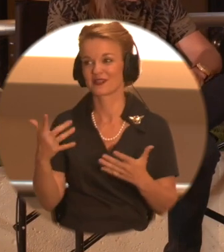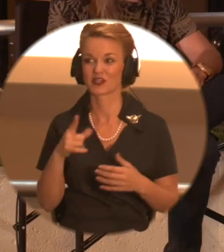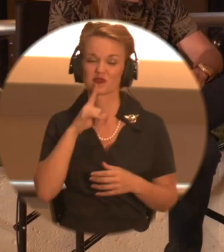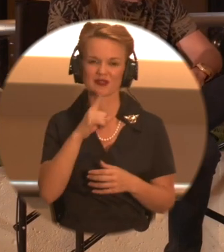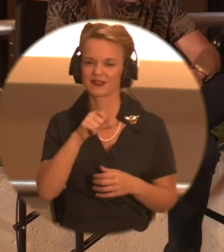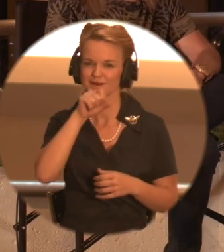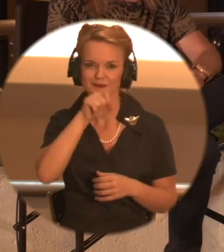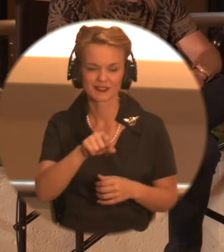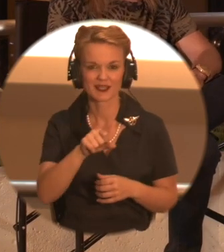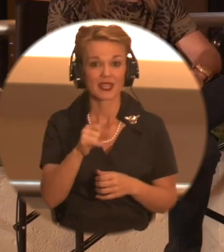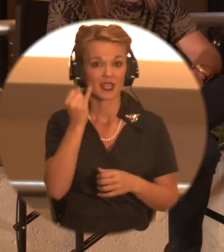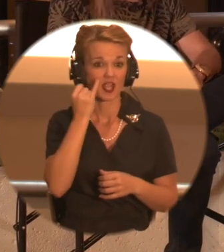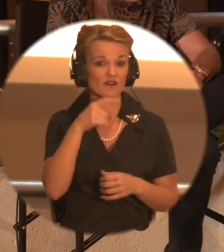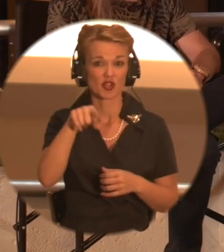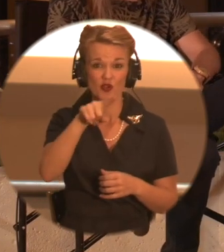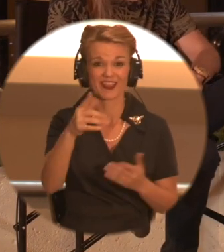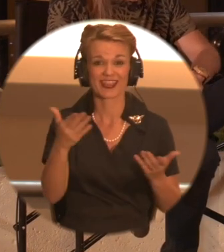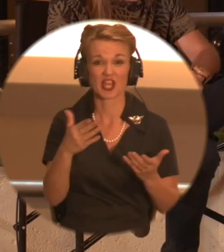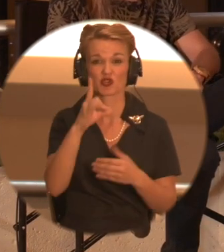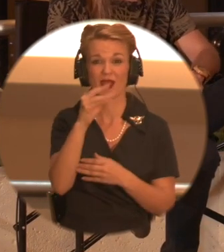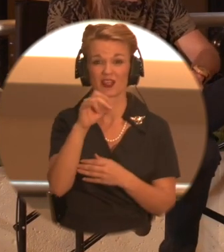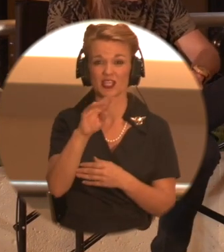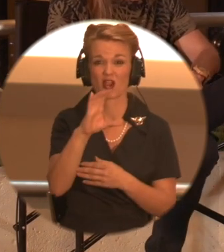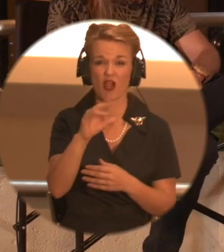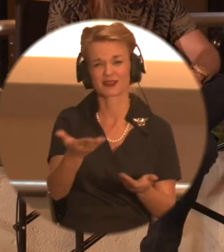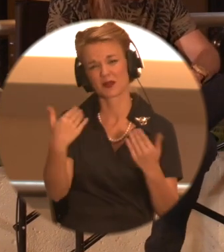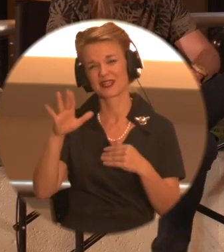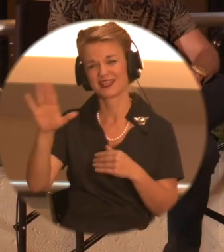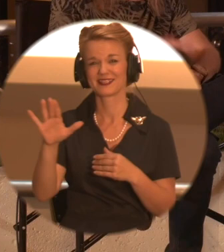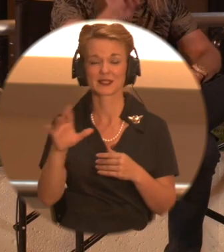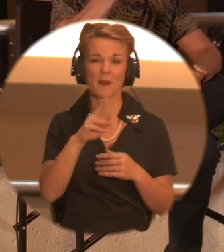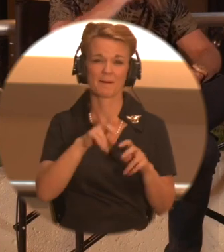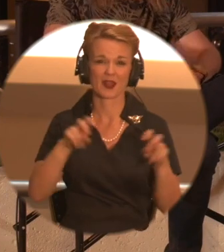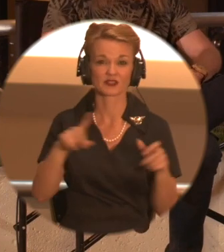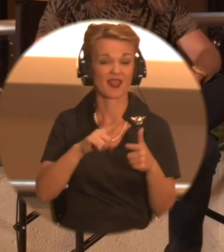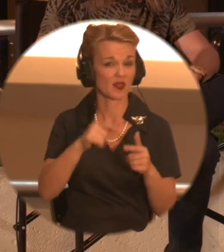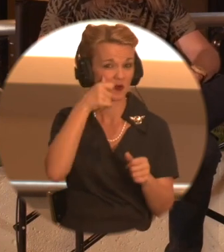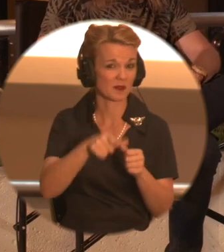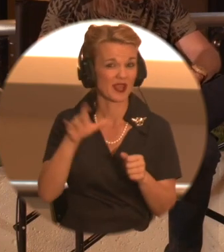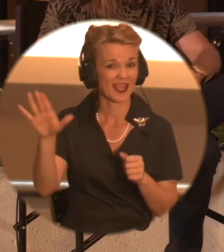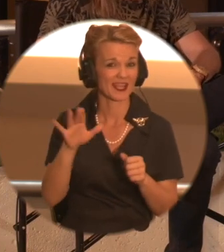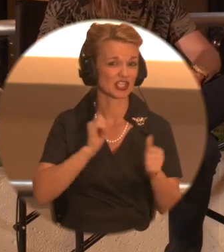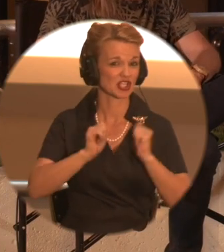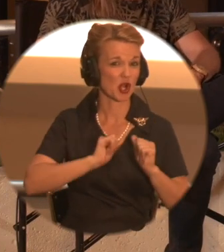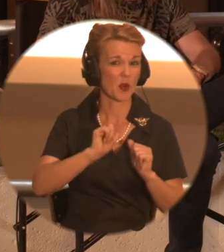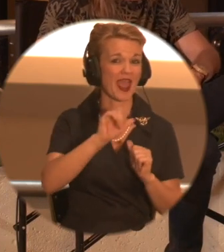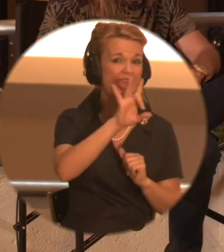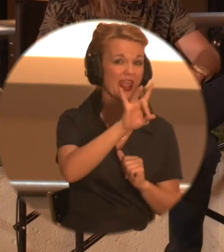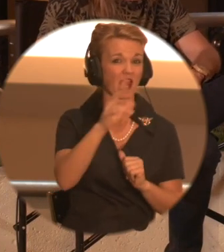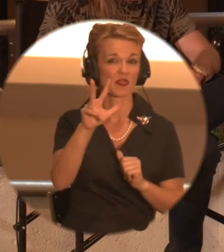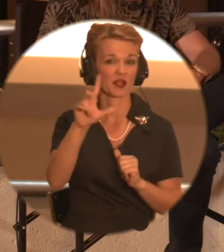too. And those of at Dragon Con, if you're here, catch him in all of his panels. If you catch us before Saturday, 831, 831. 831 at 831. Caven and